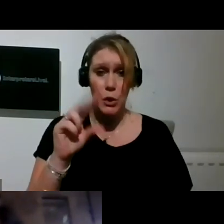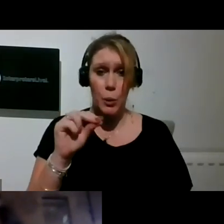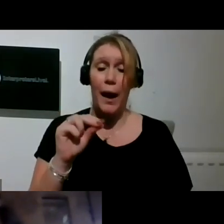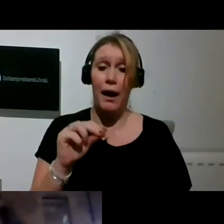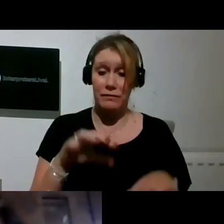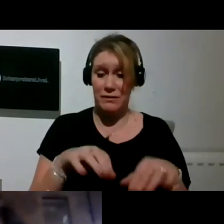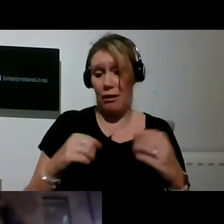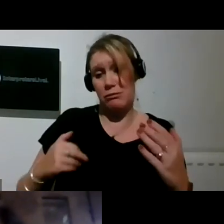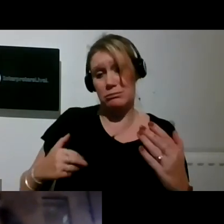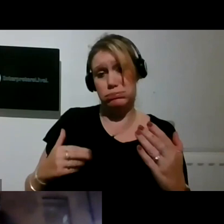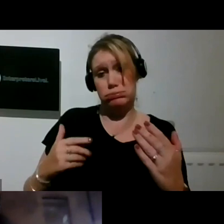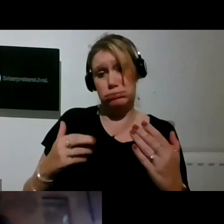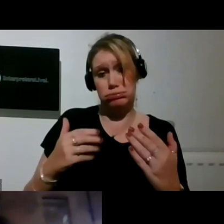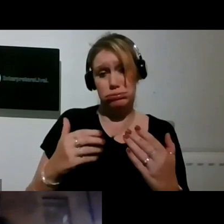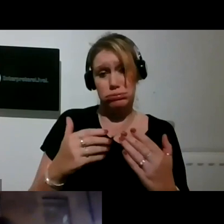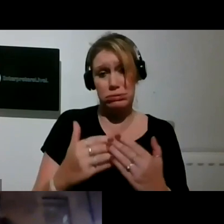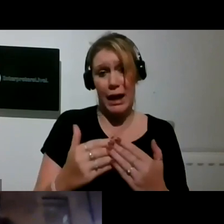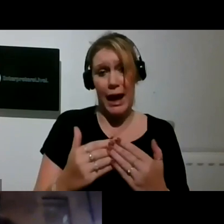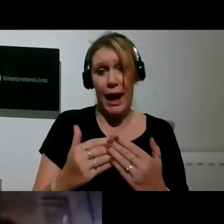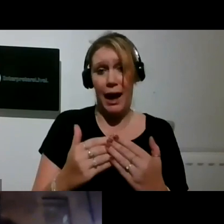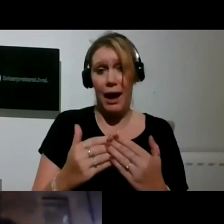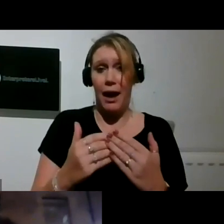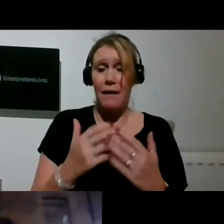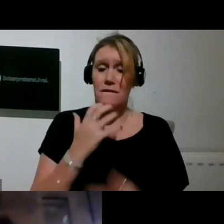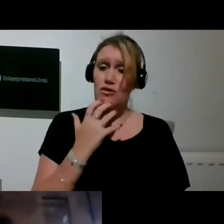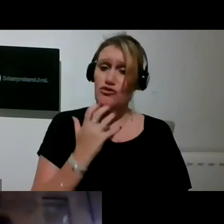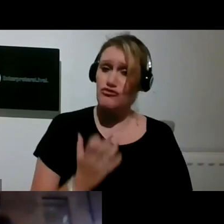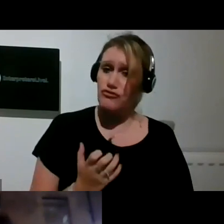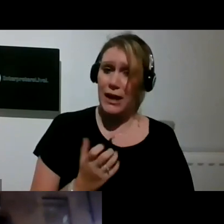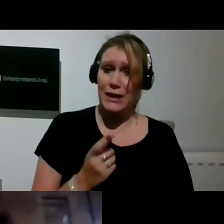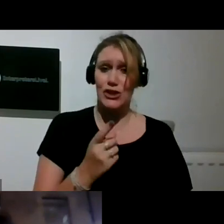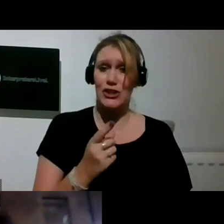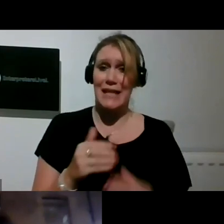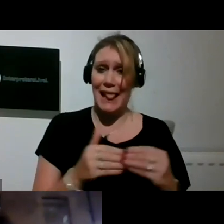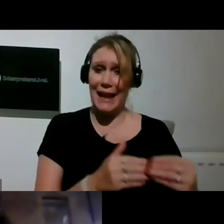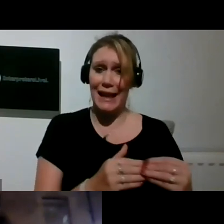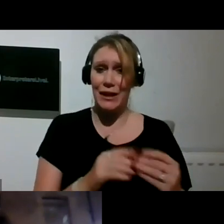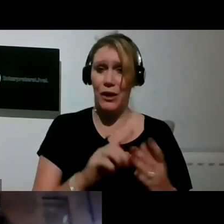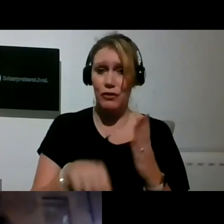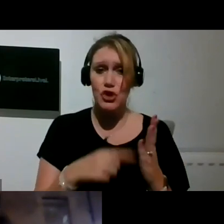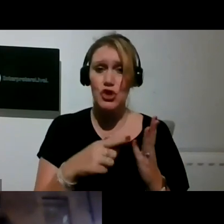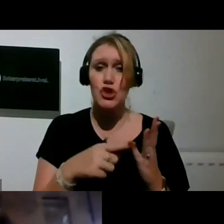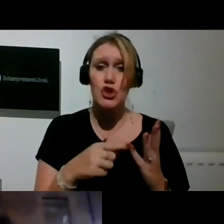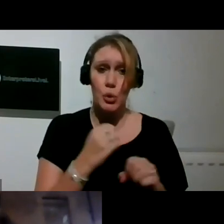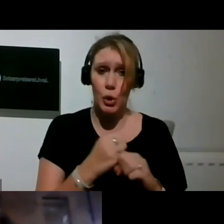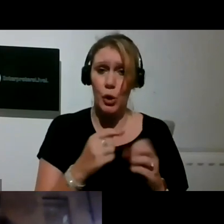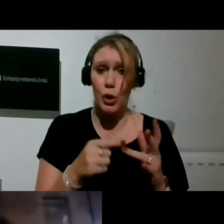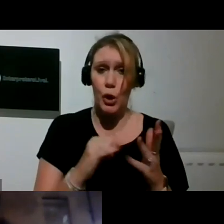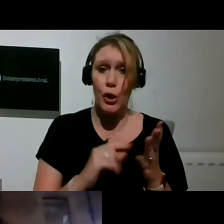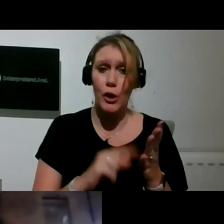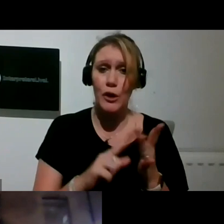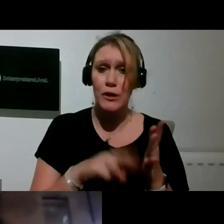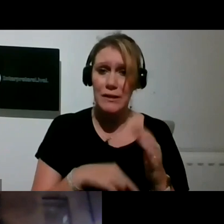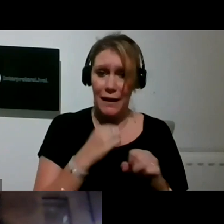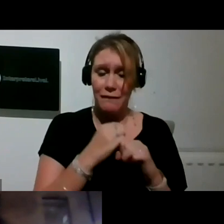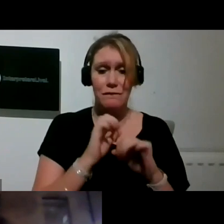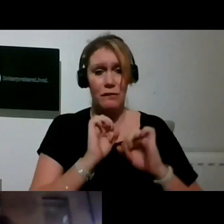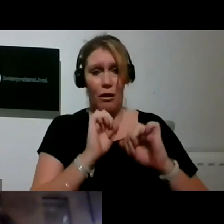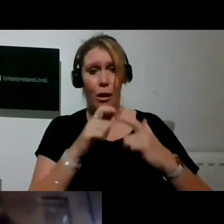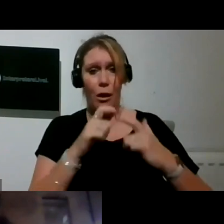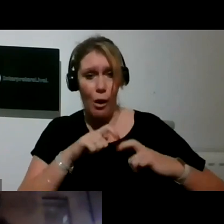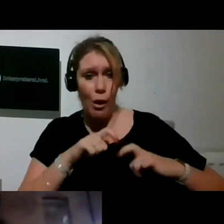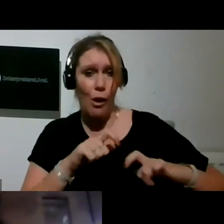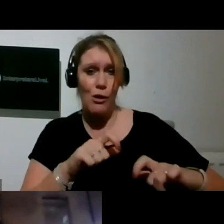and for the courageous leadership of June Gosling in particular, for her ongoing and